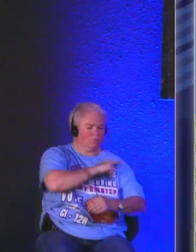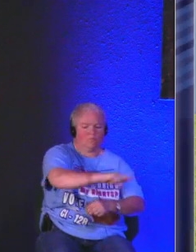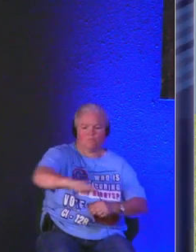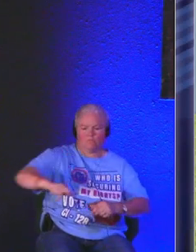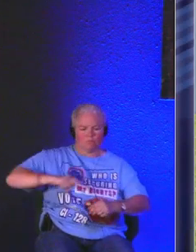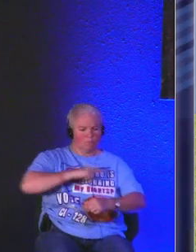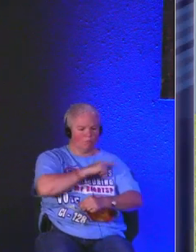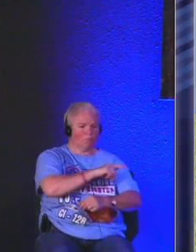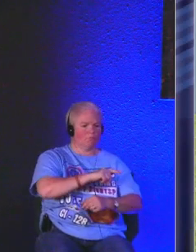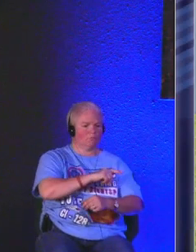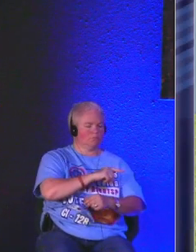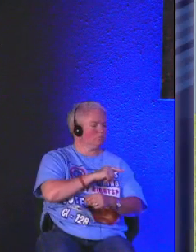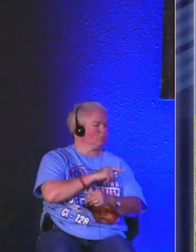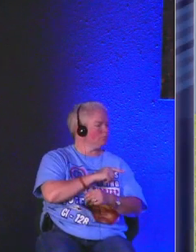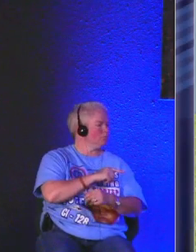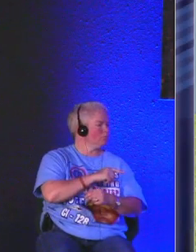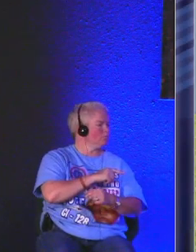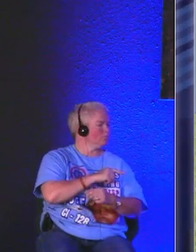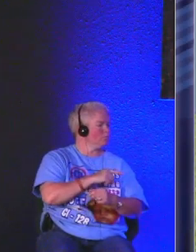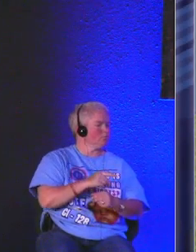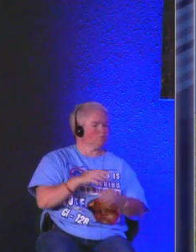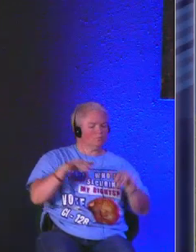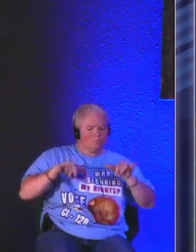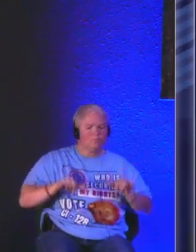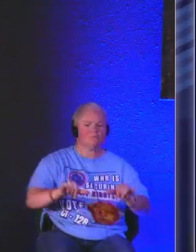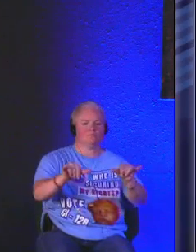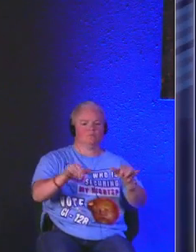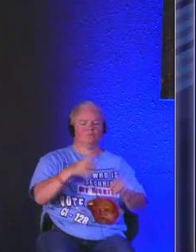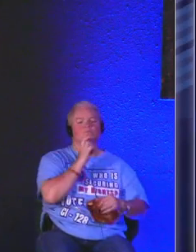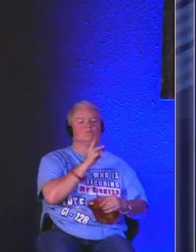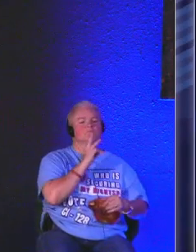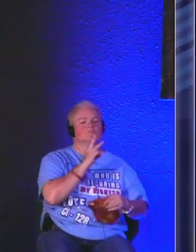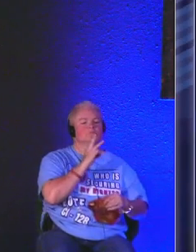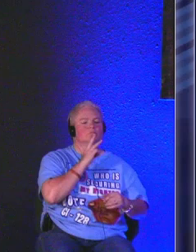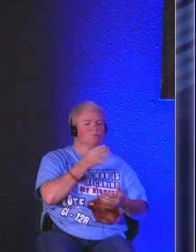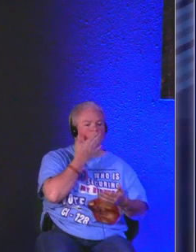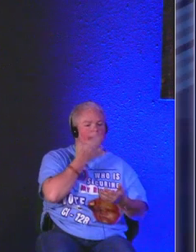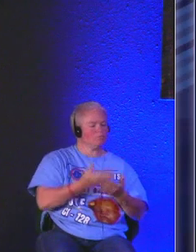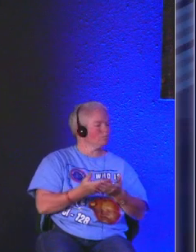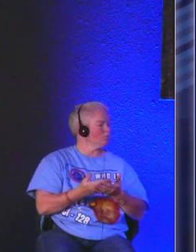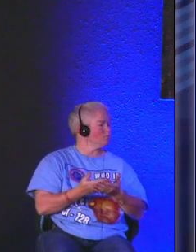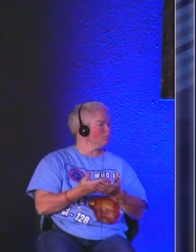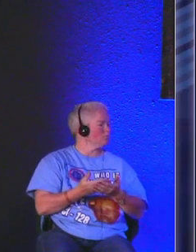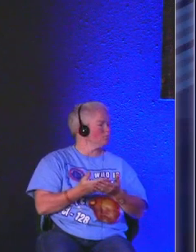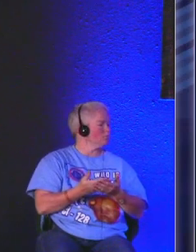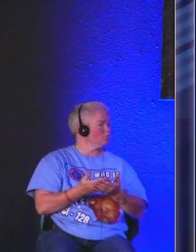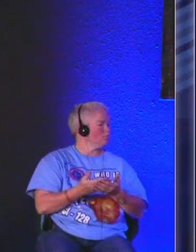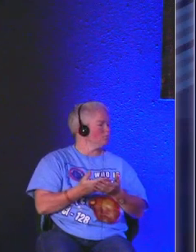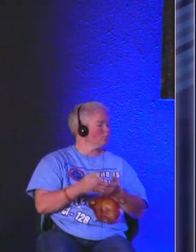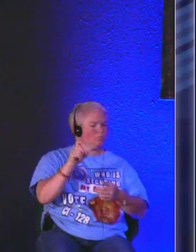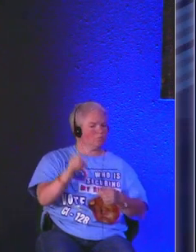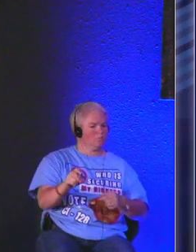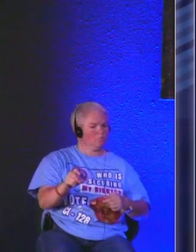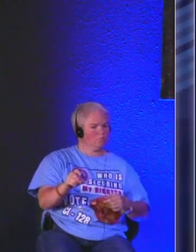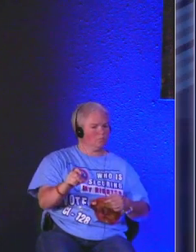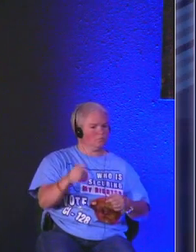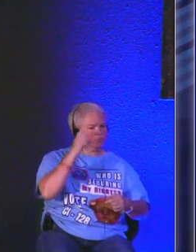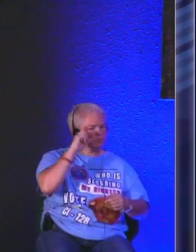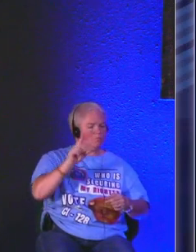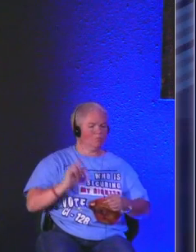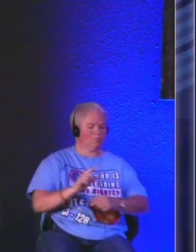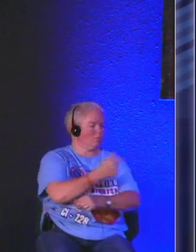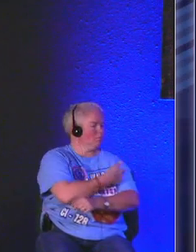still waters right about now this is all about what is good and what is necessary